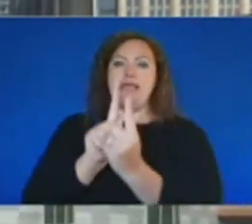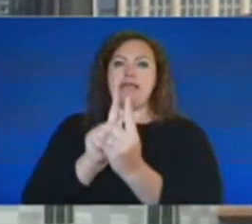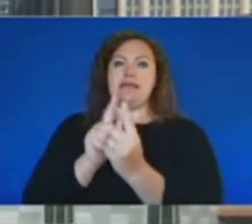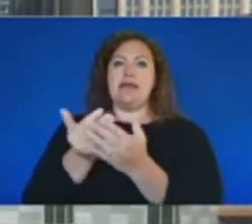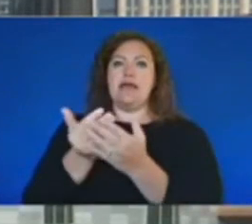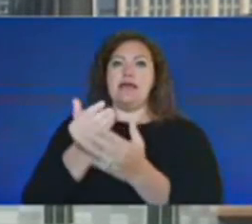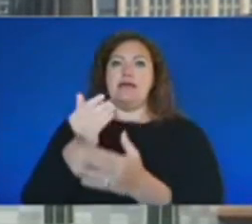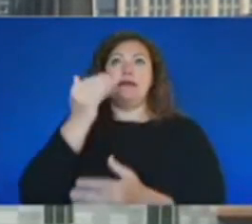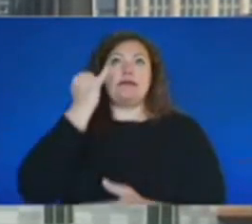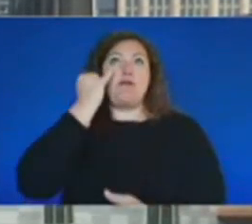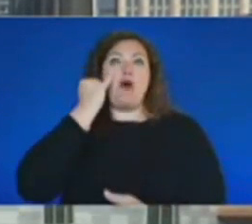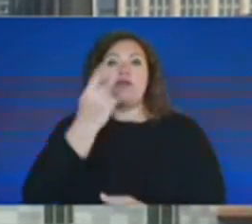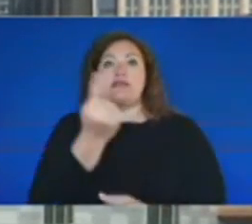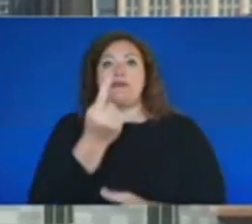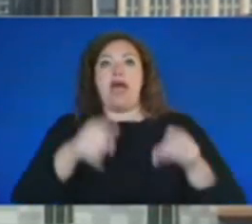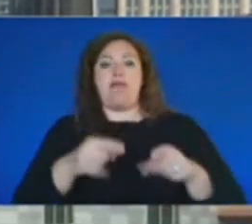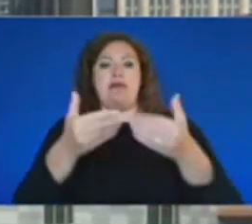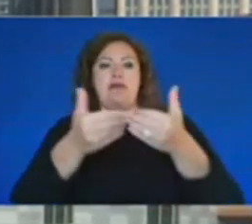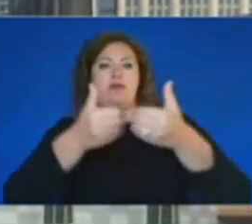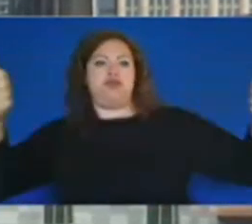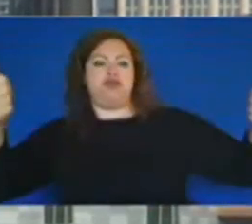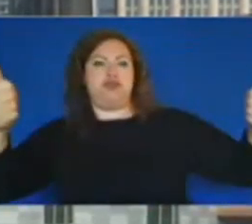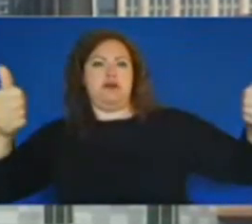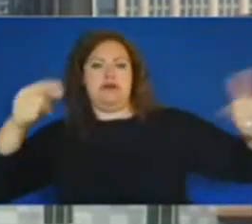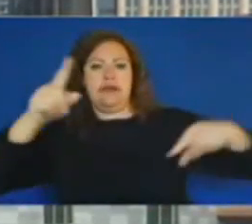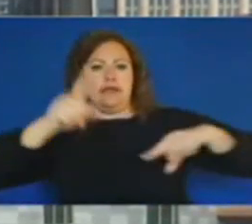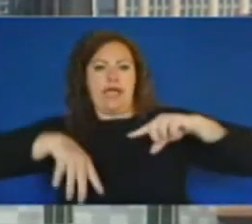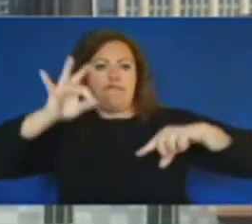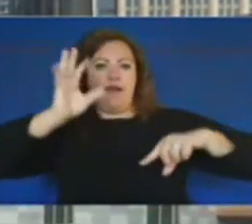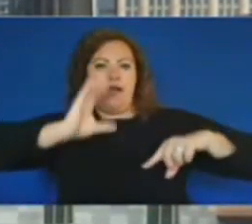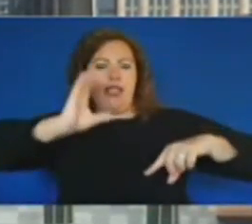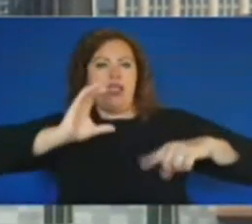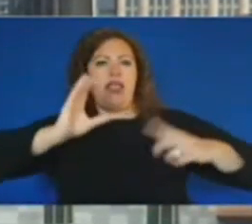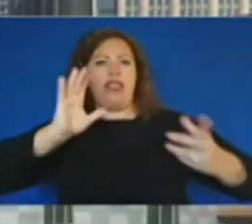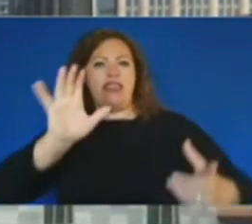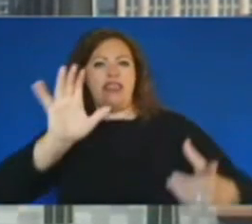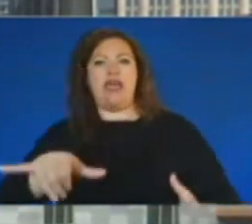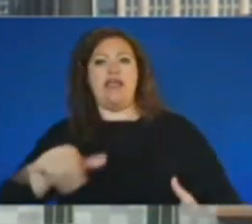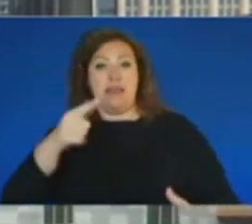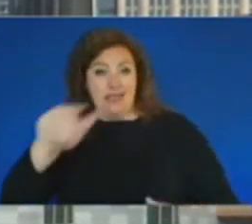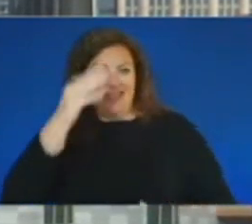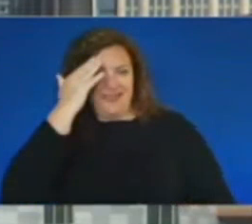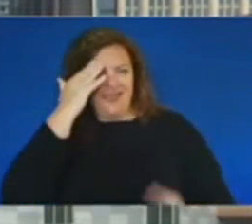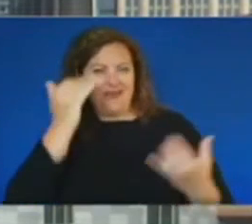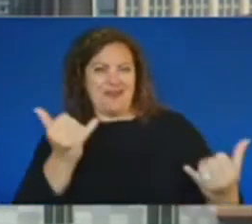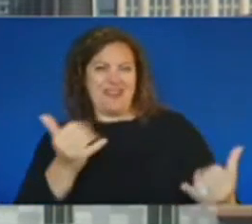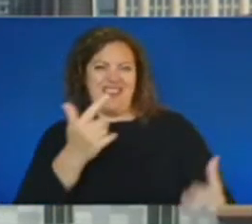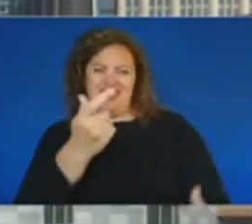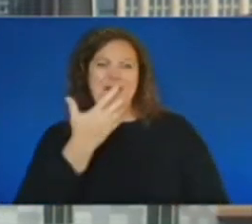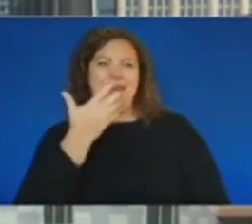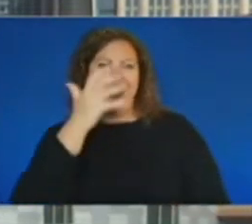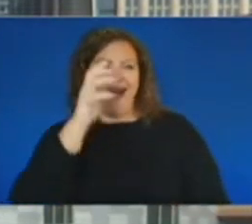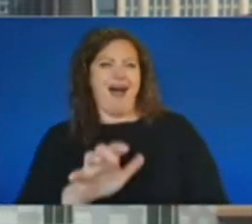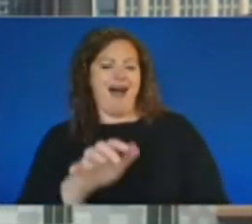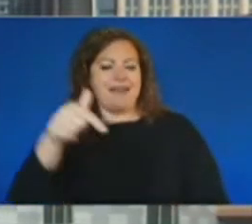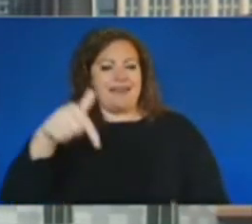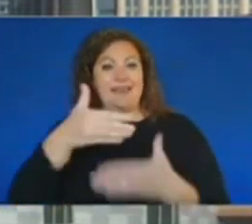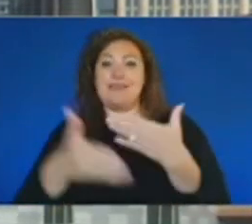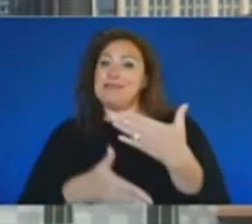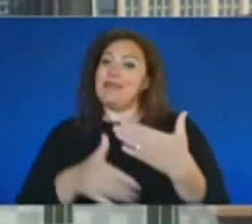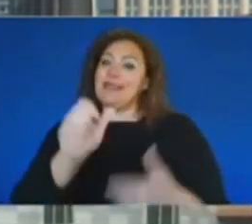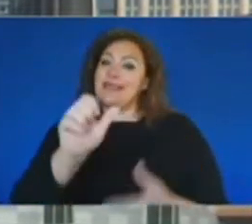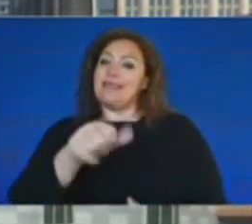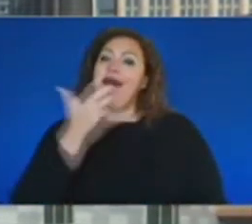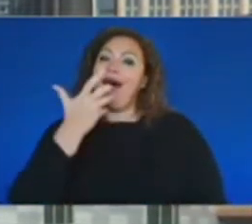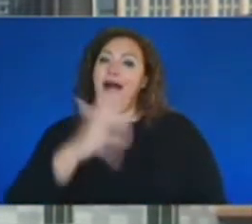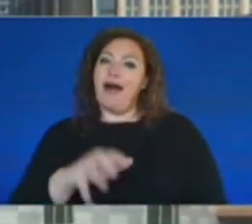Now, as I'm sure you know, standing outside here, is a little toasty, a little warm. This weekend will be no exception. So,